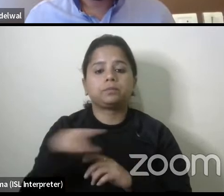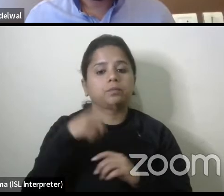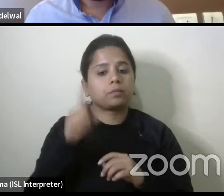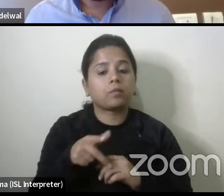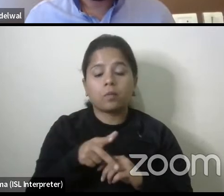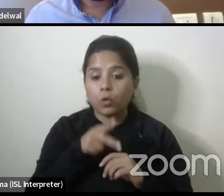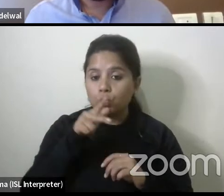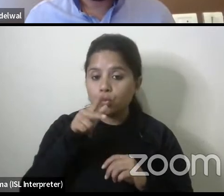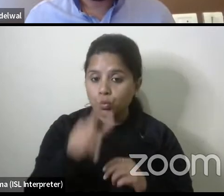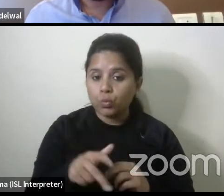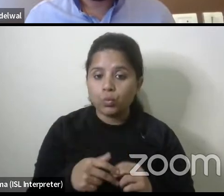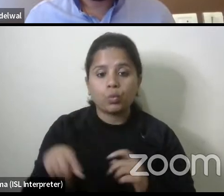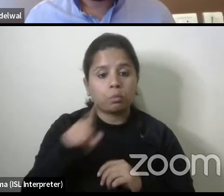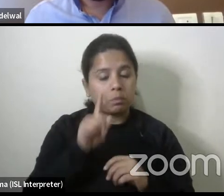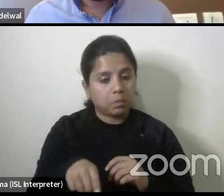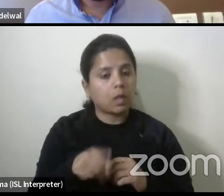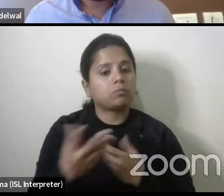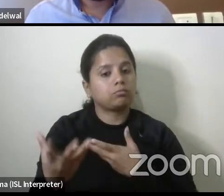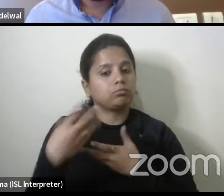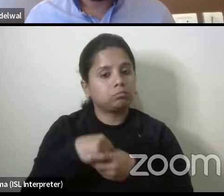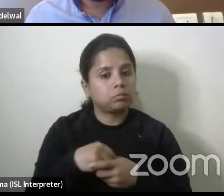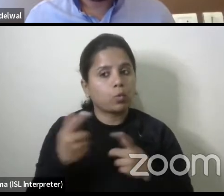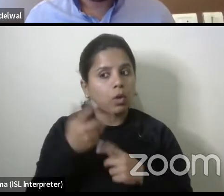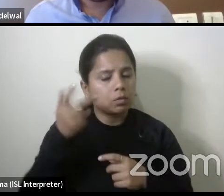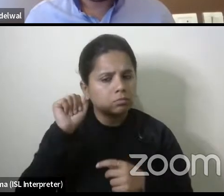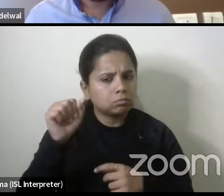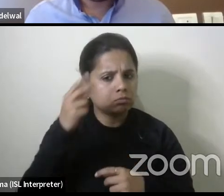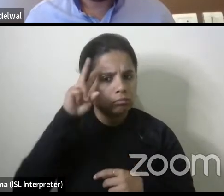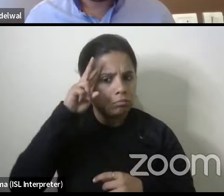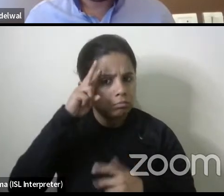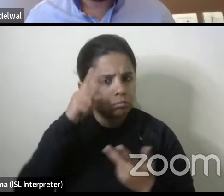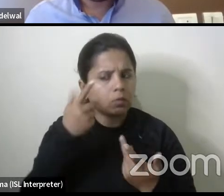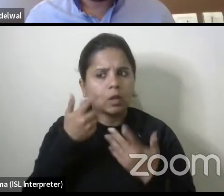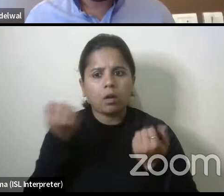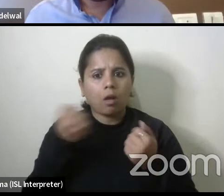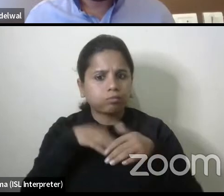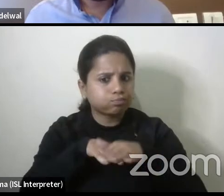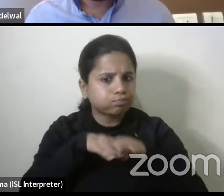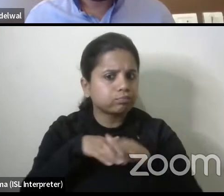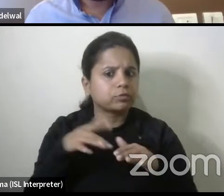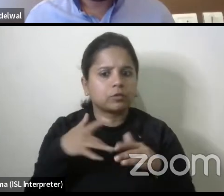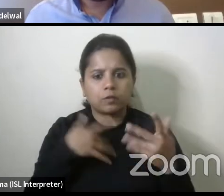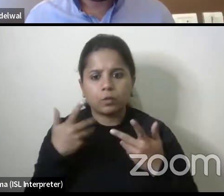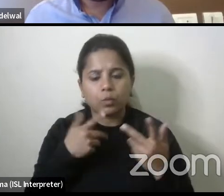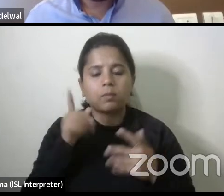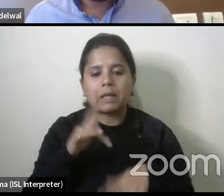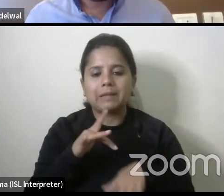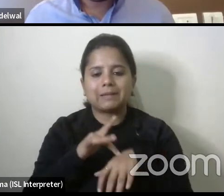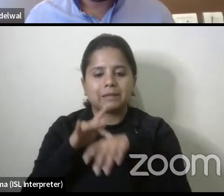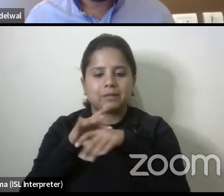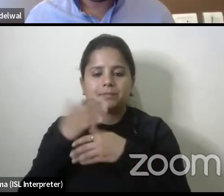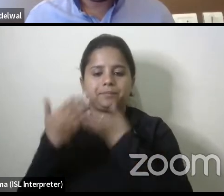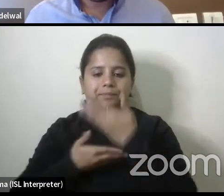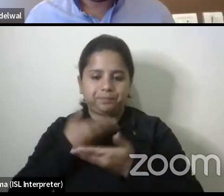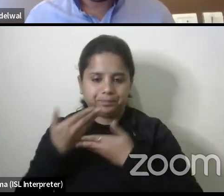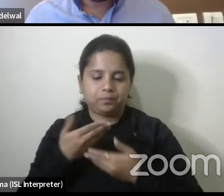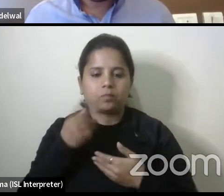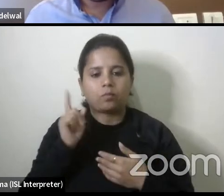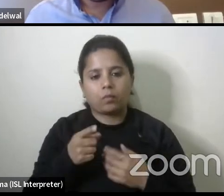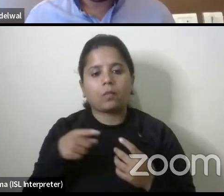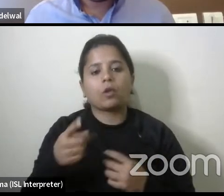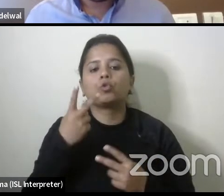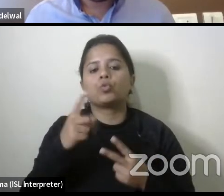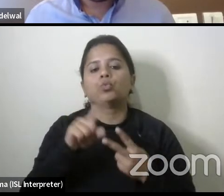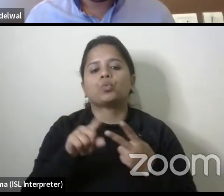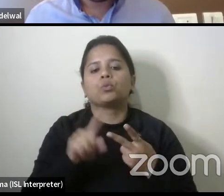and put on board whatever concerns are there regarding the traffic they need to be uh sensitized so these are uh two important